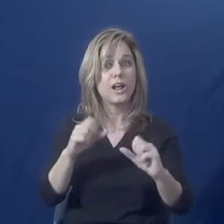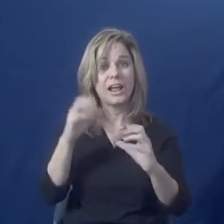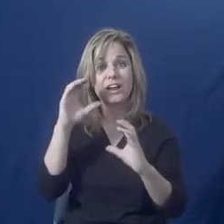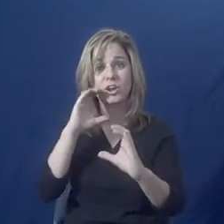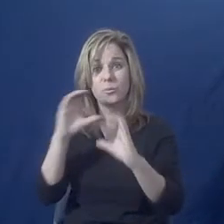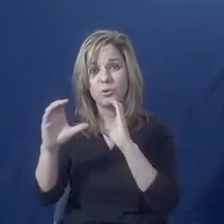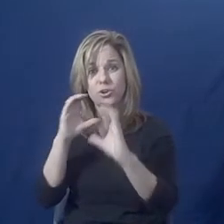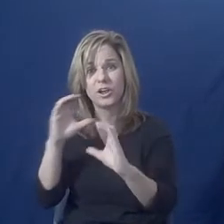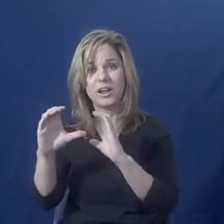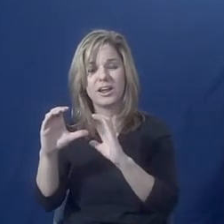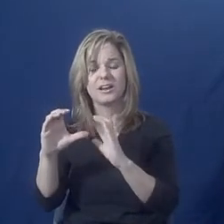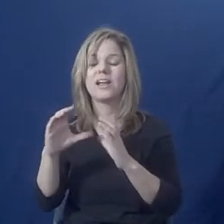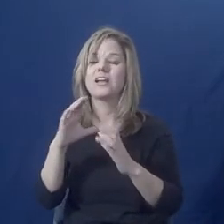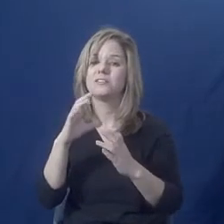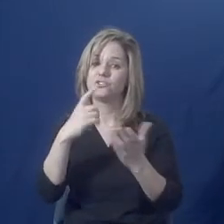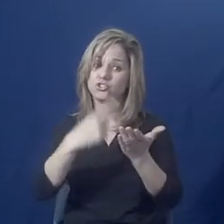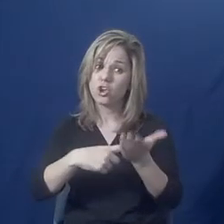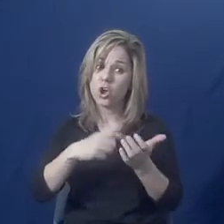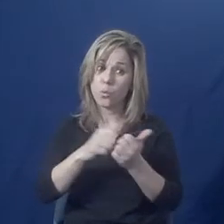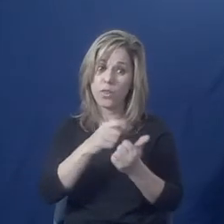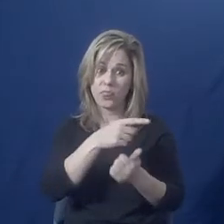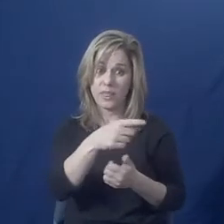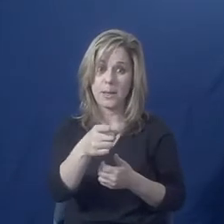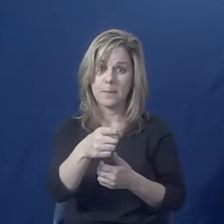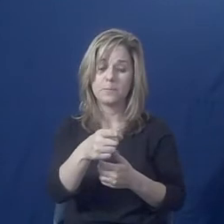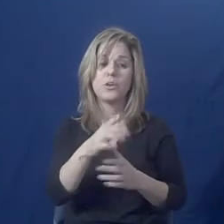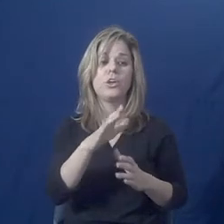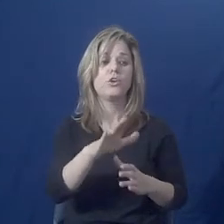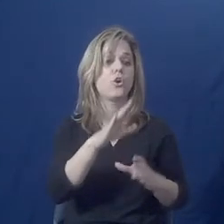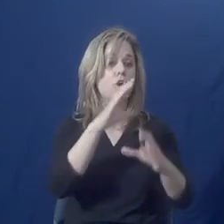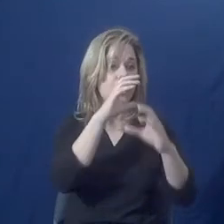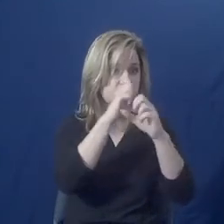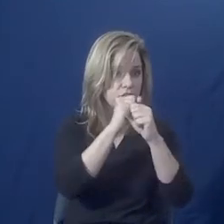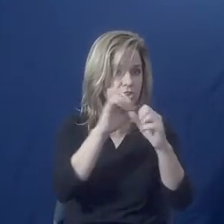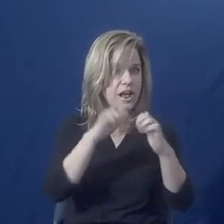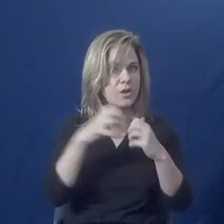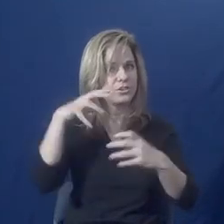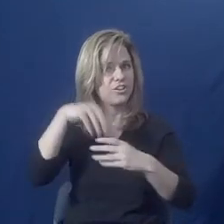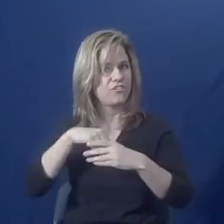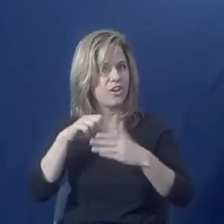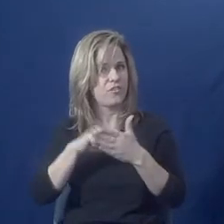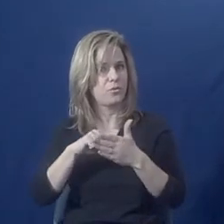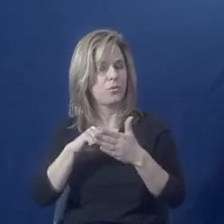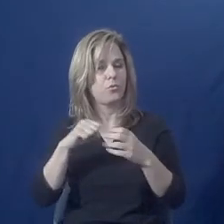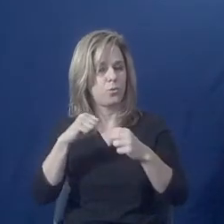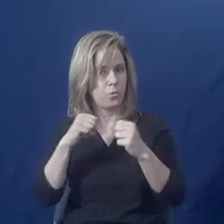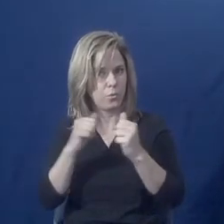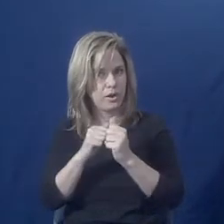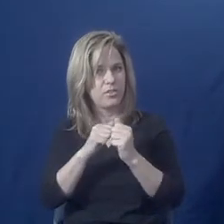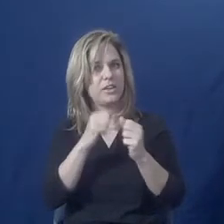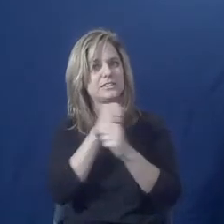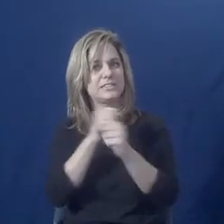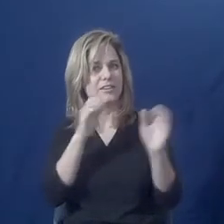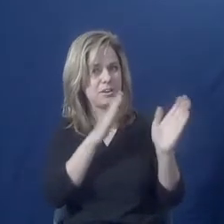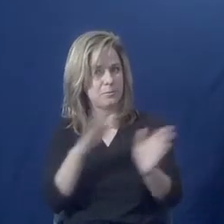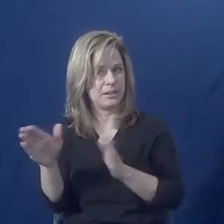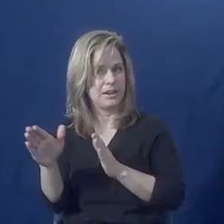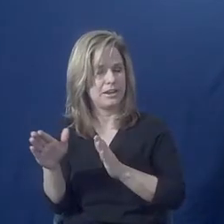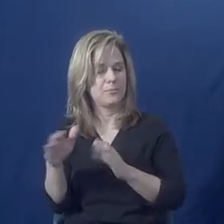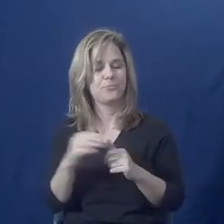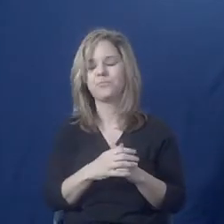confidentiality plays into their safety planning. So a quick example of that, we've seen in some